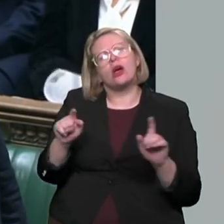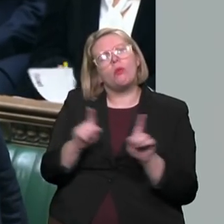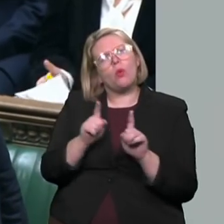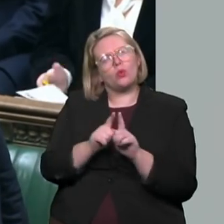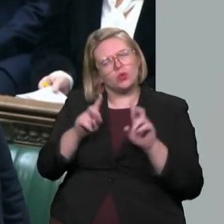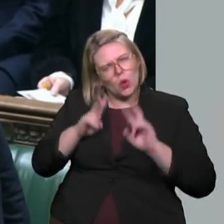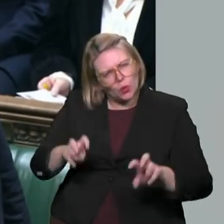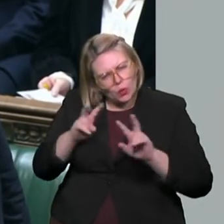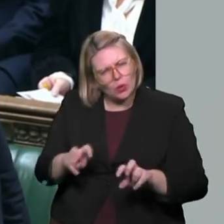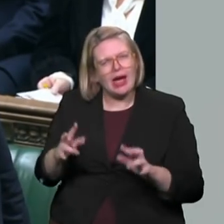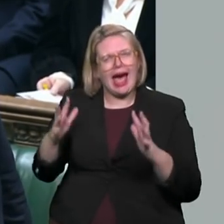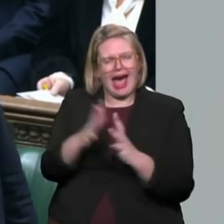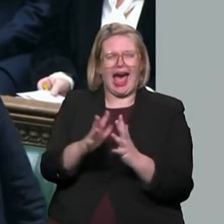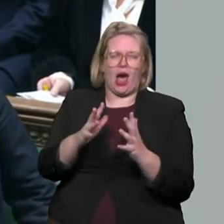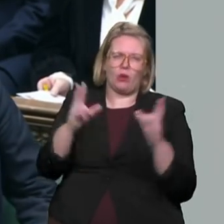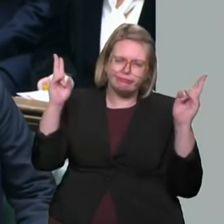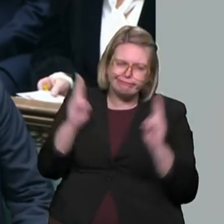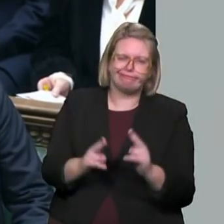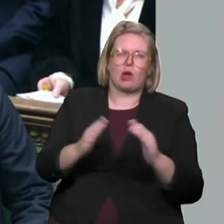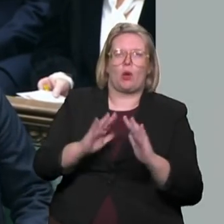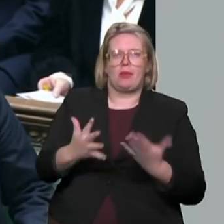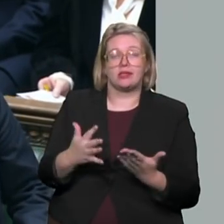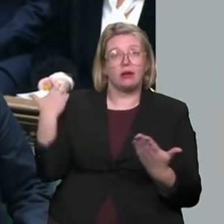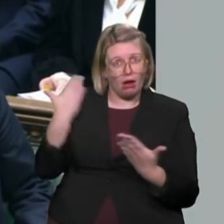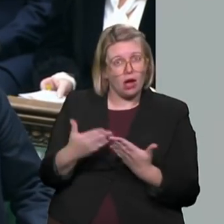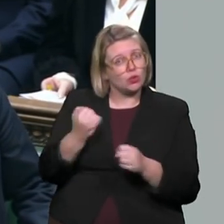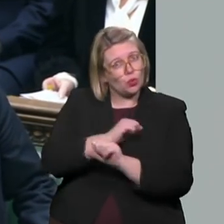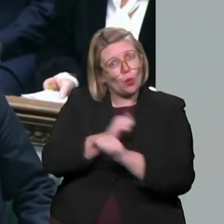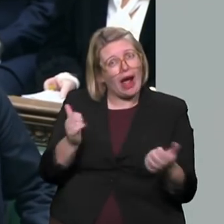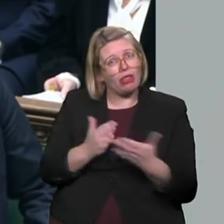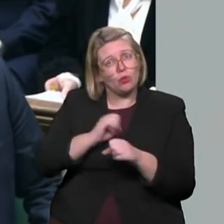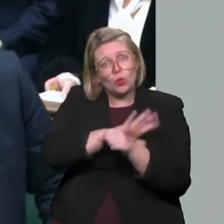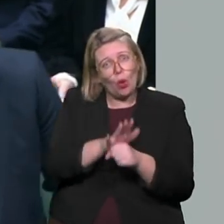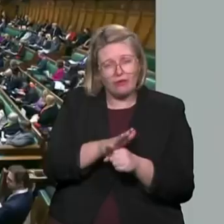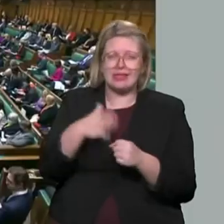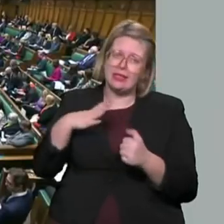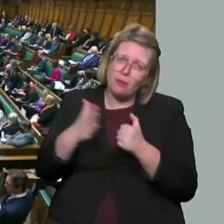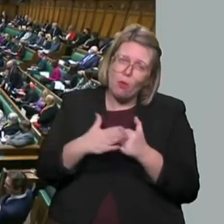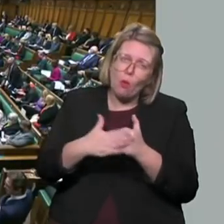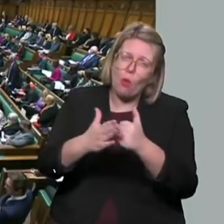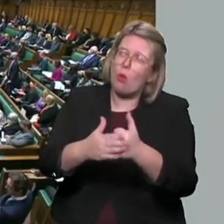efforts to fight homelessness, as I think we have done successfully over the pandemic, but must continue to do.